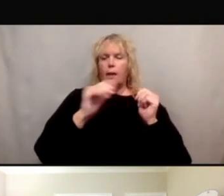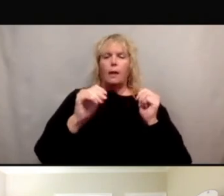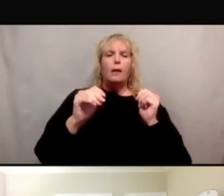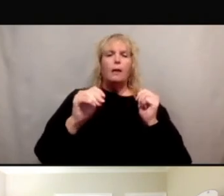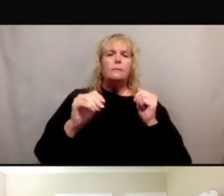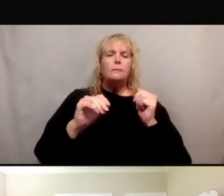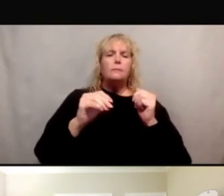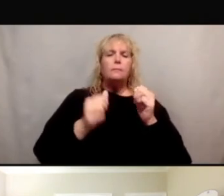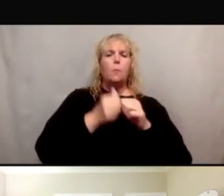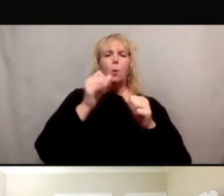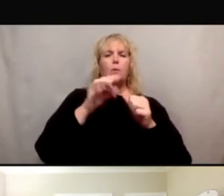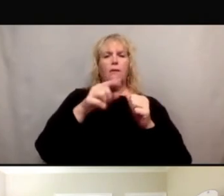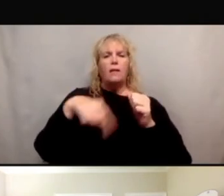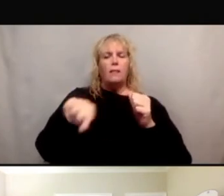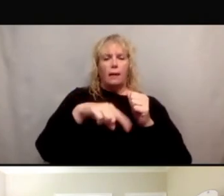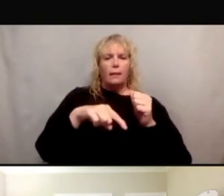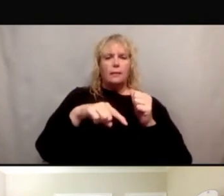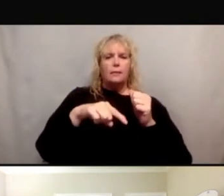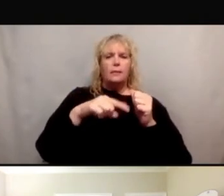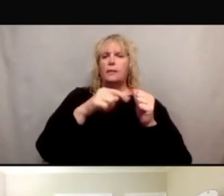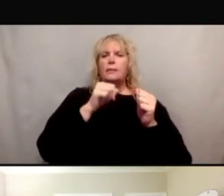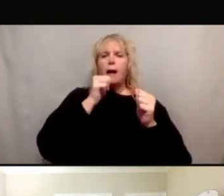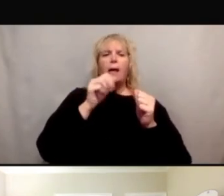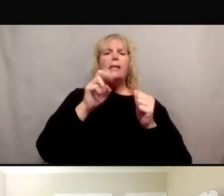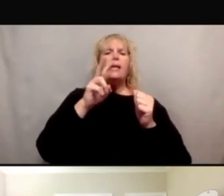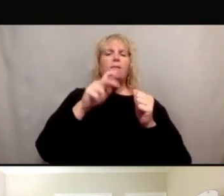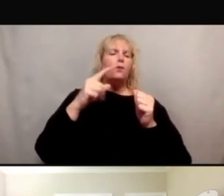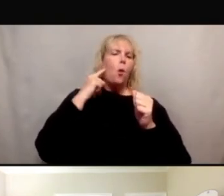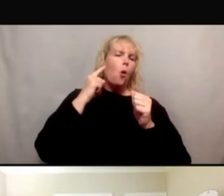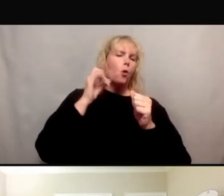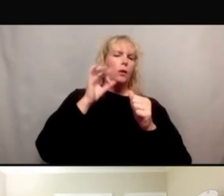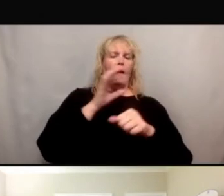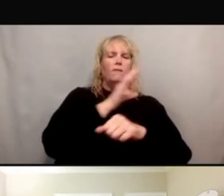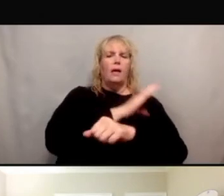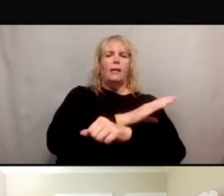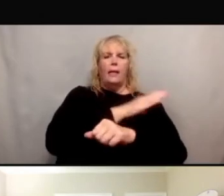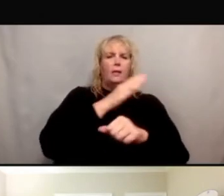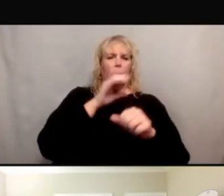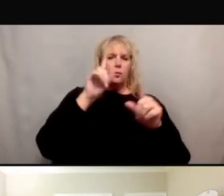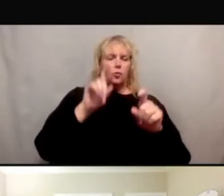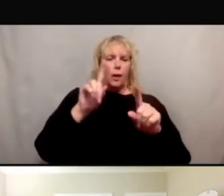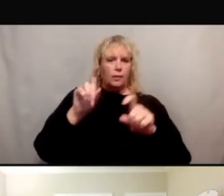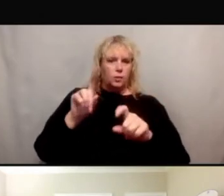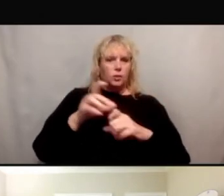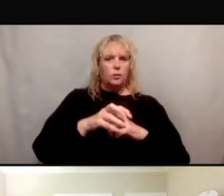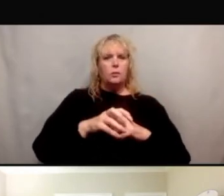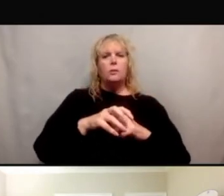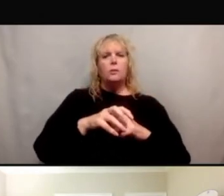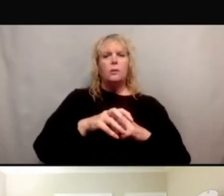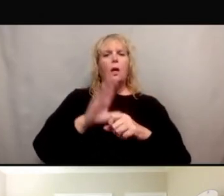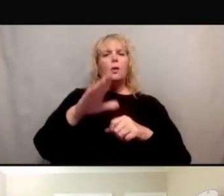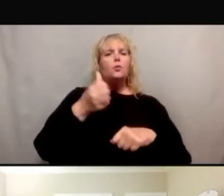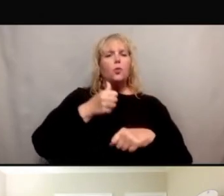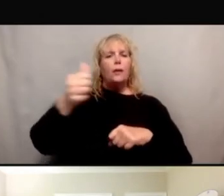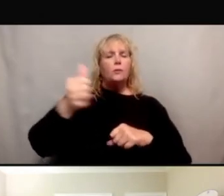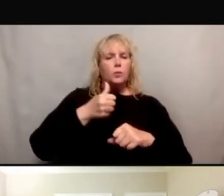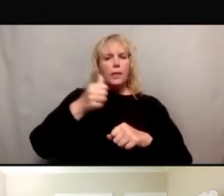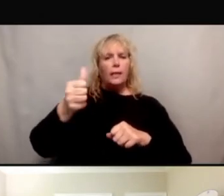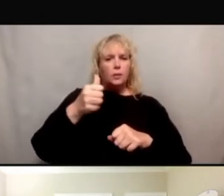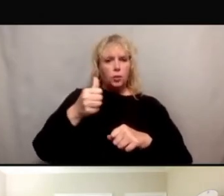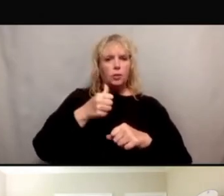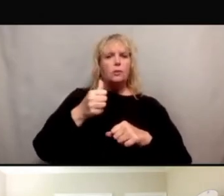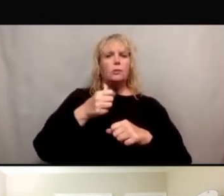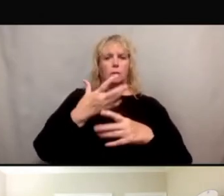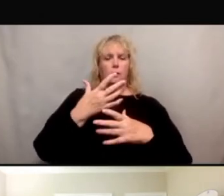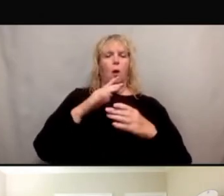individuals have not even heard of clinicaltrials.gov. Transportation is another issue. Oftentimes, these